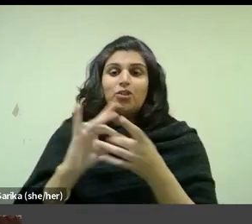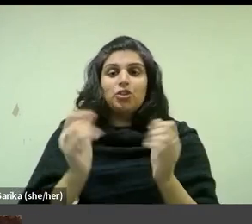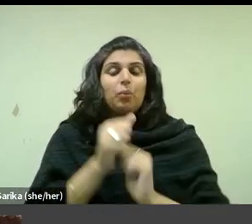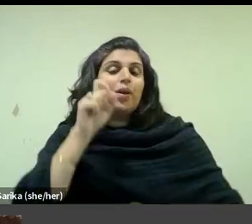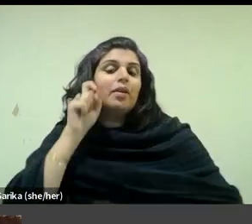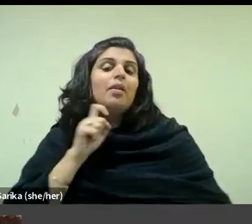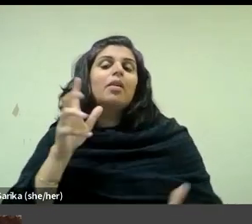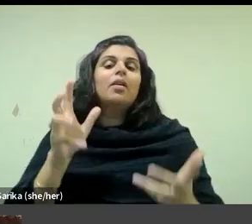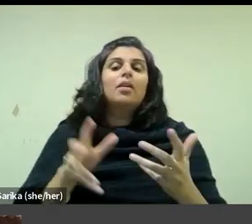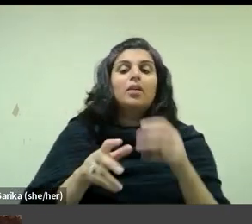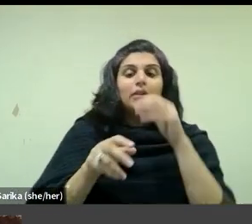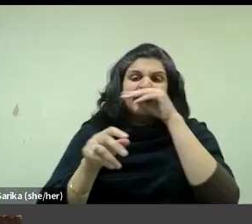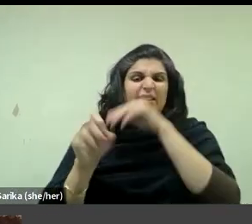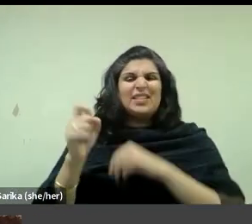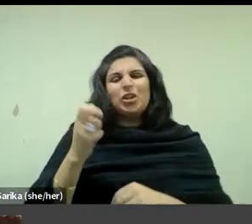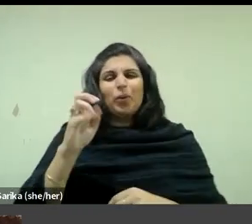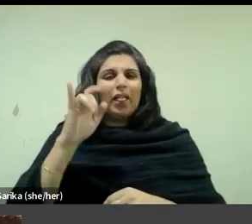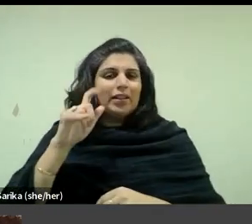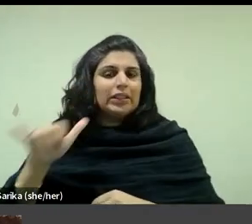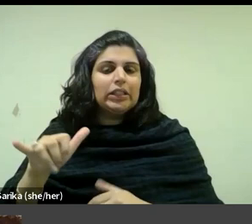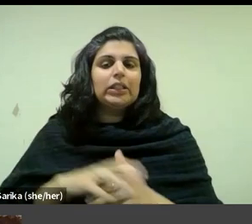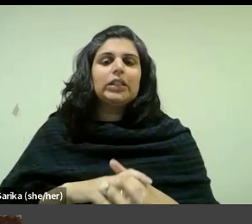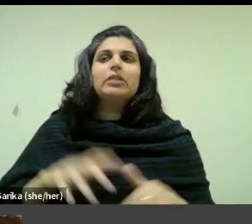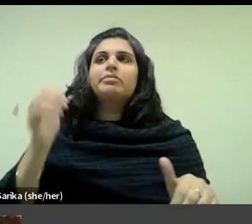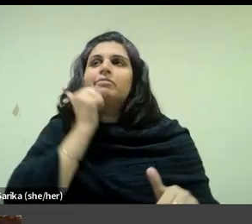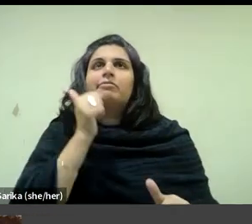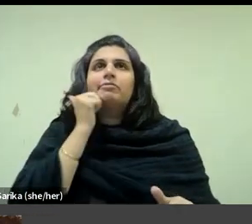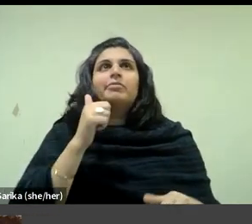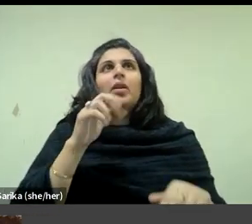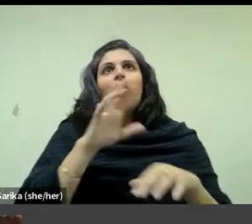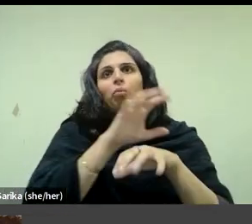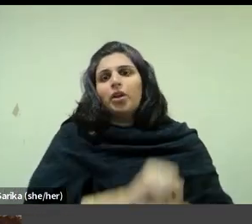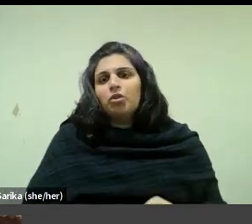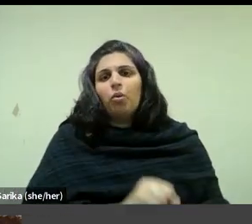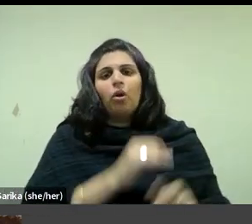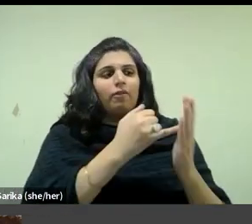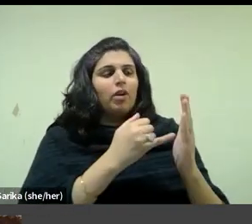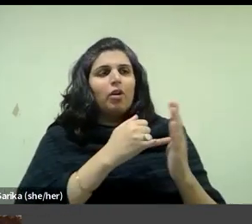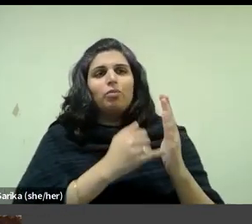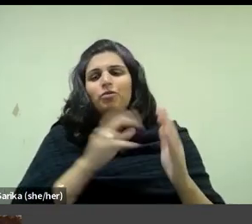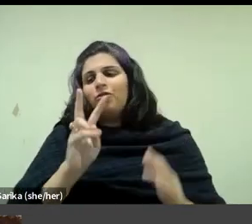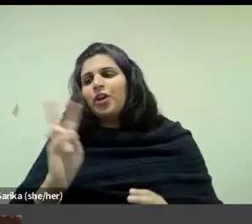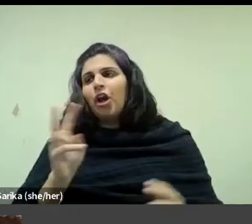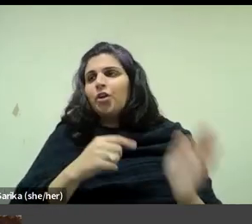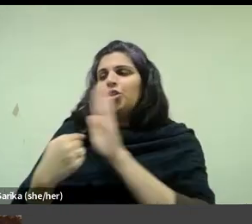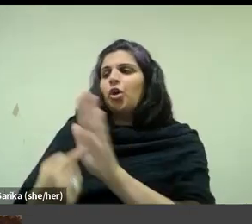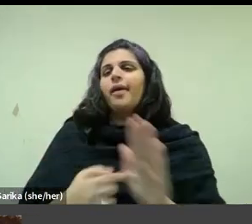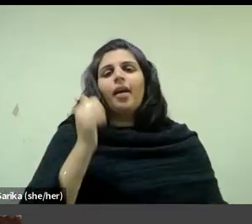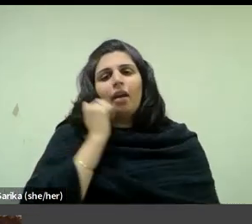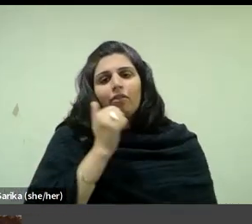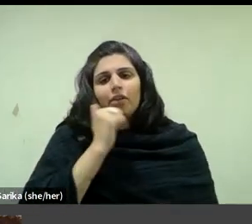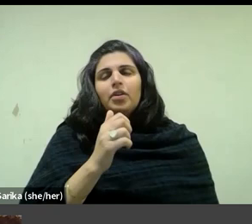bedrooms are more sites of daily ritual, perfunctory sleep and prosaic illness than aestheticized